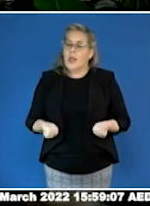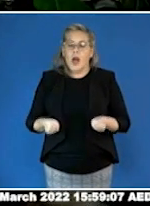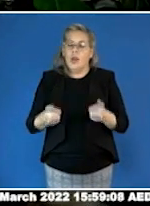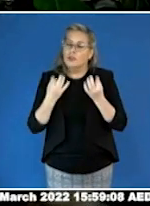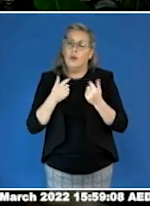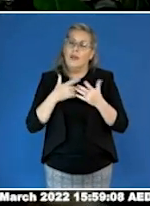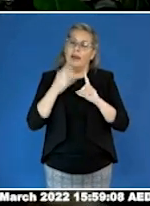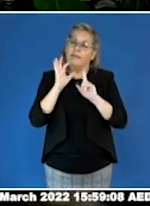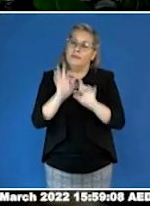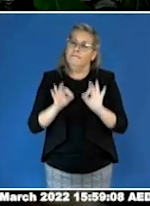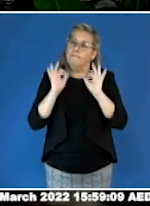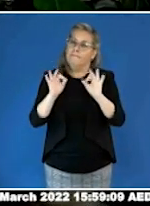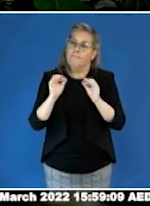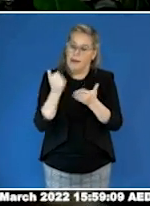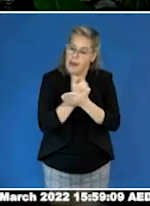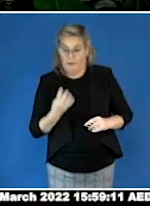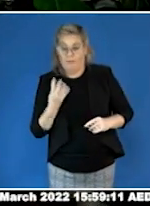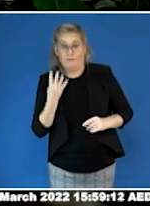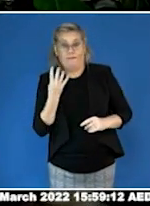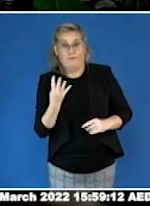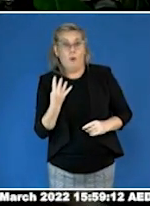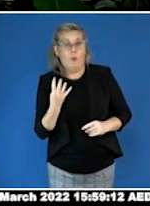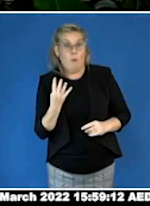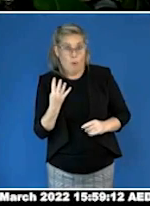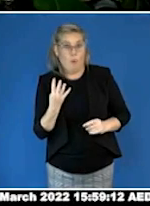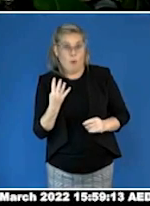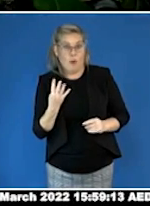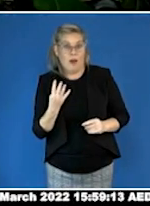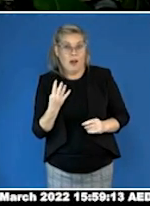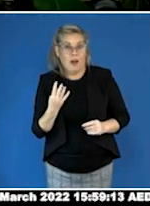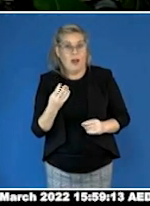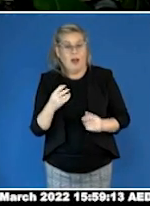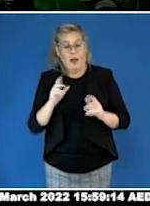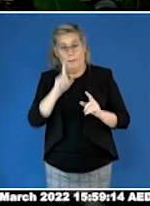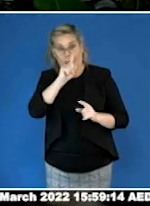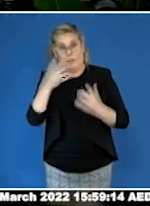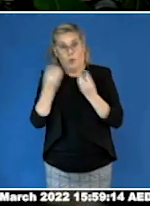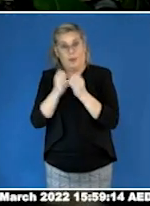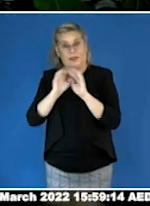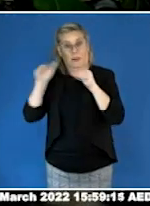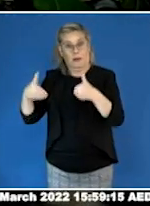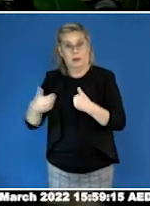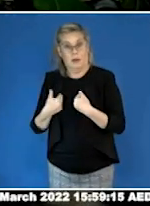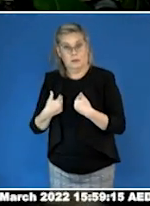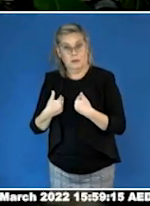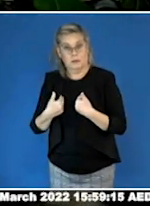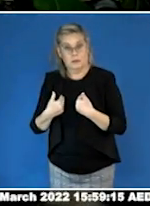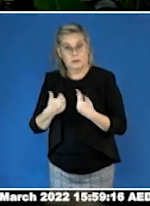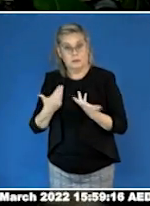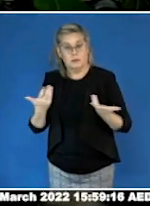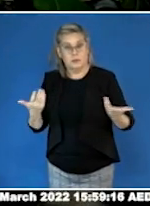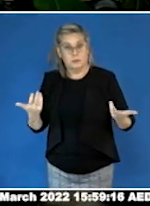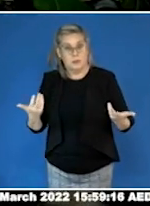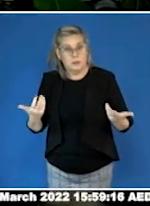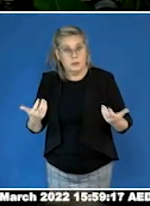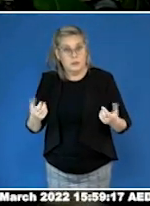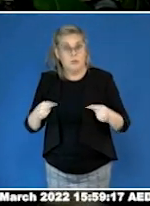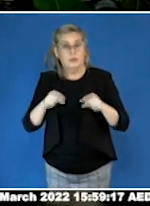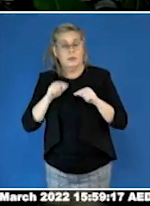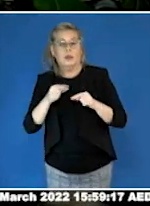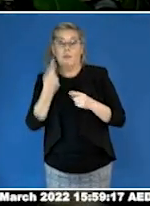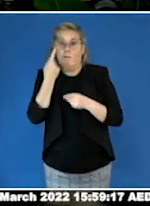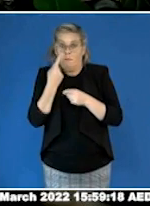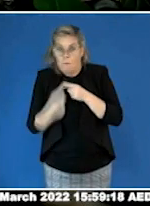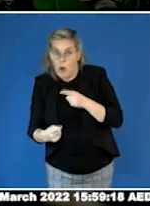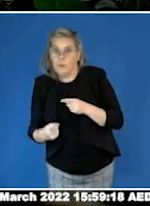diagnoses in Australia is FEMA. But a growing body of research and strong anecdotal evidence suggests the actual prevalence